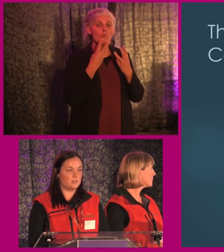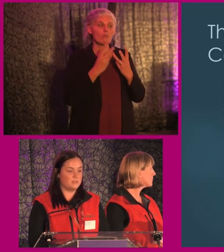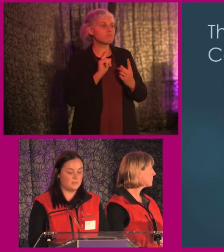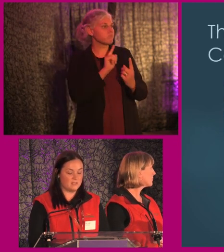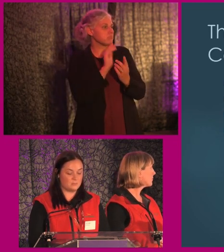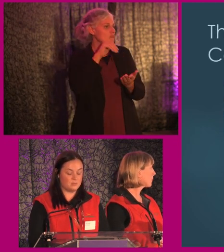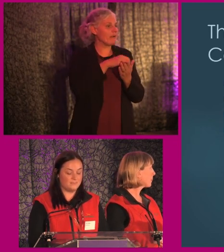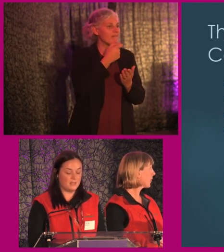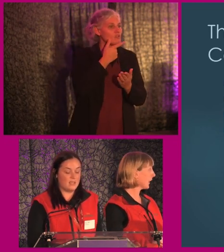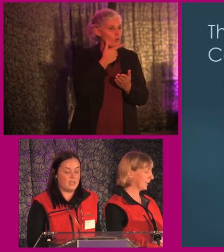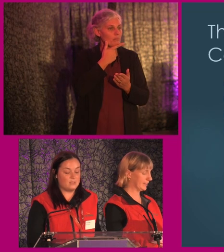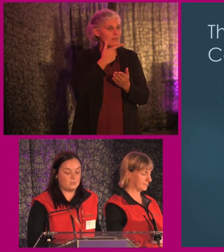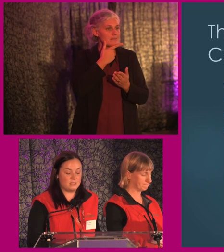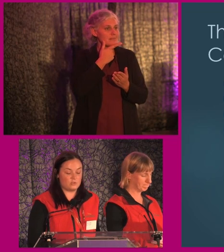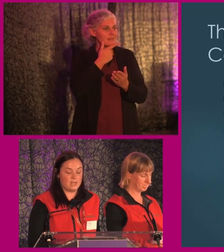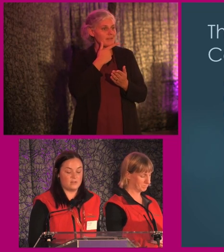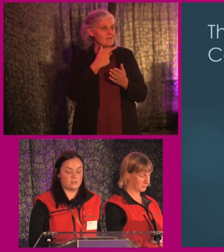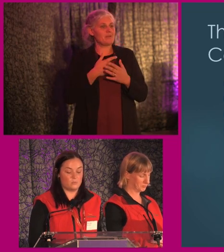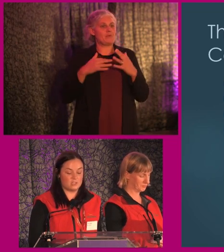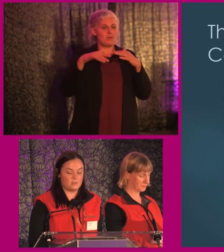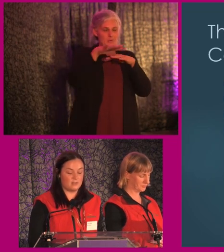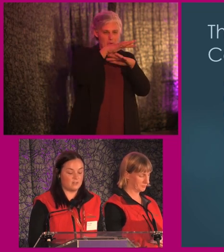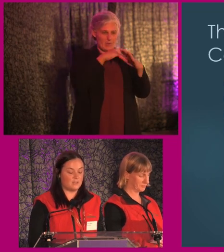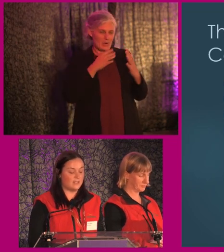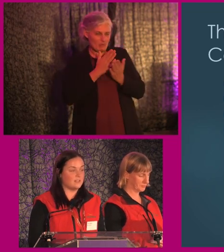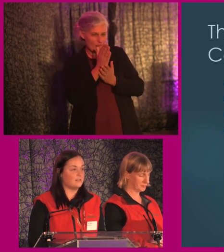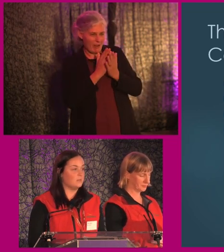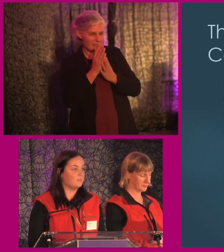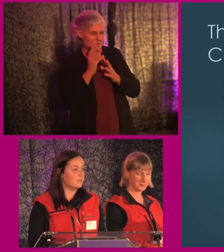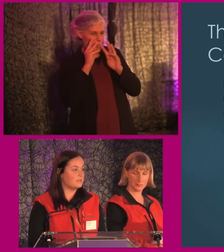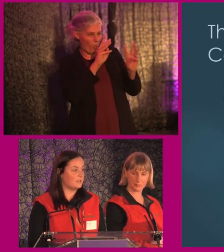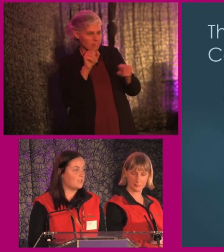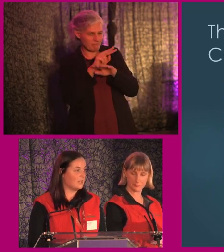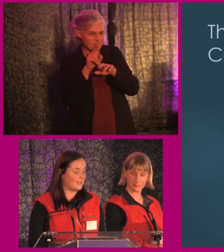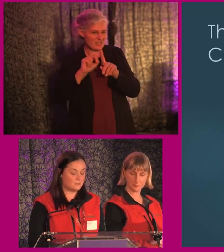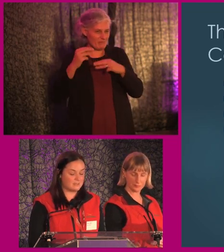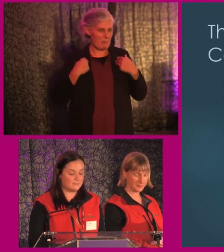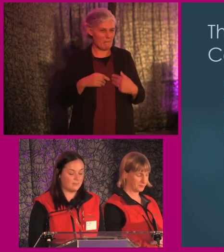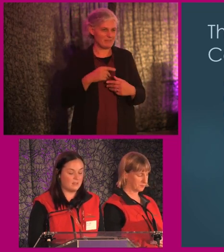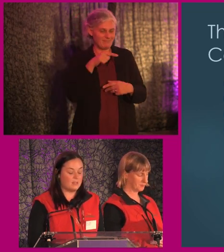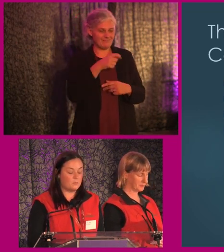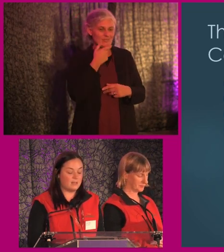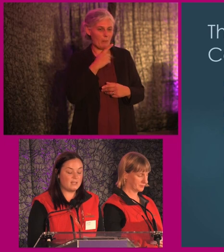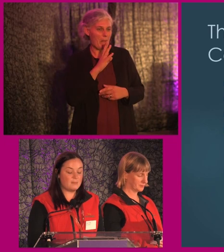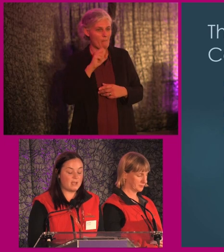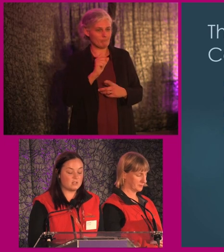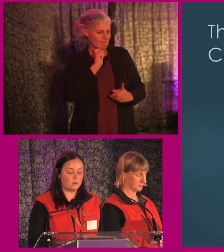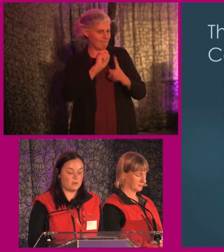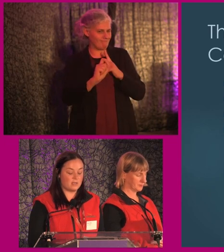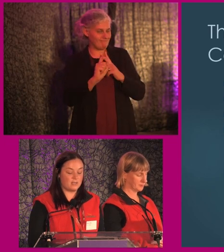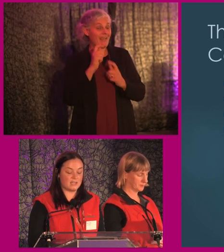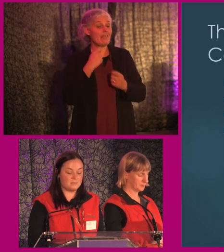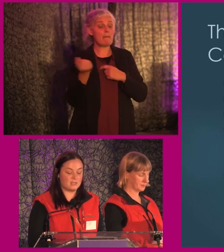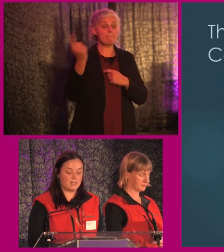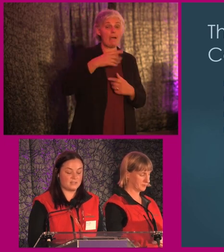up here to Dublin, the big smoke. We did a week's training under the watchful eye of the lads in Dublin Bus, the original experts. We then came back to